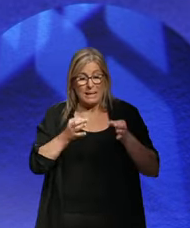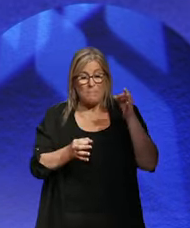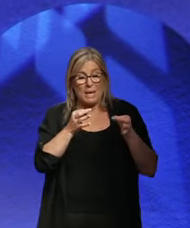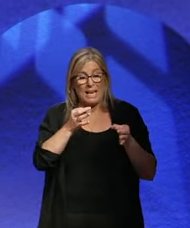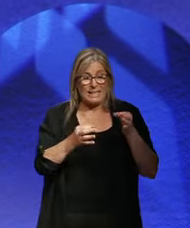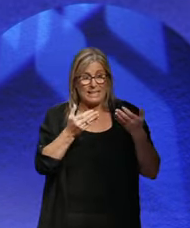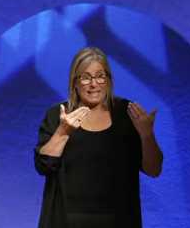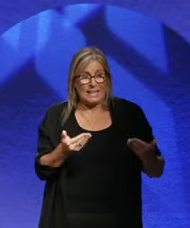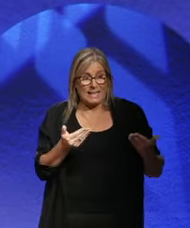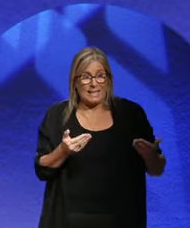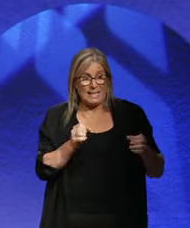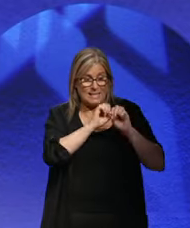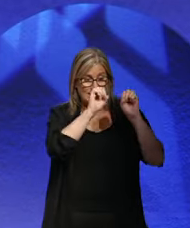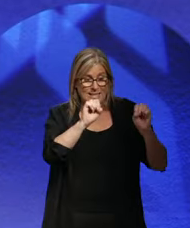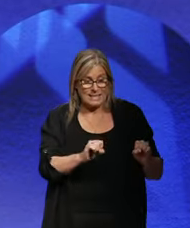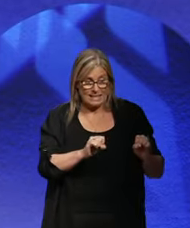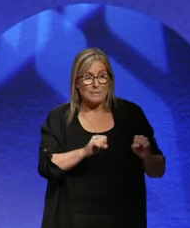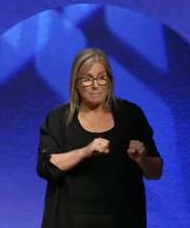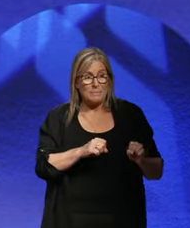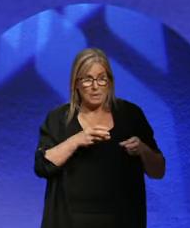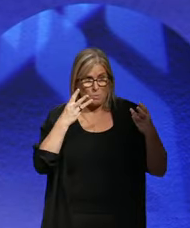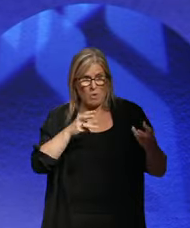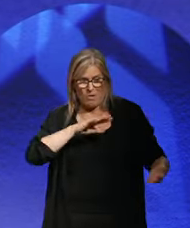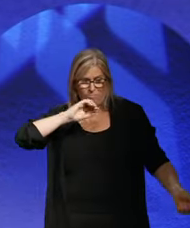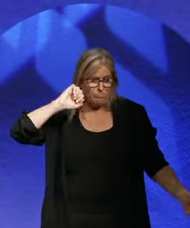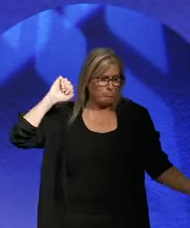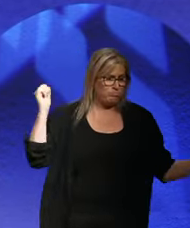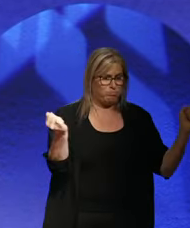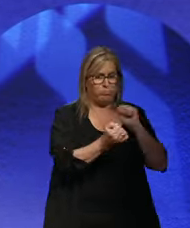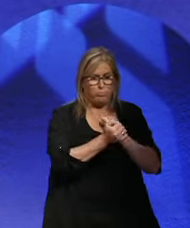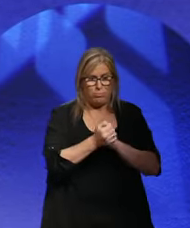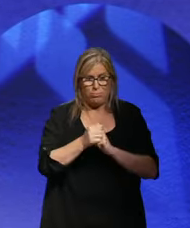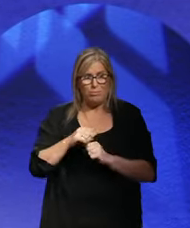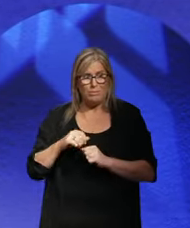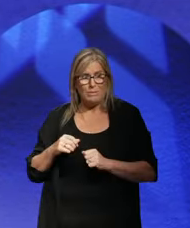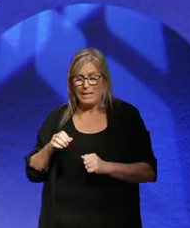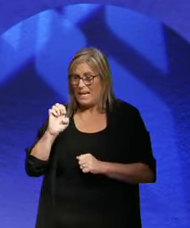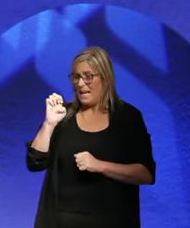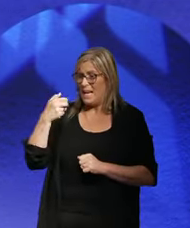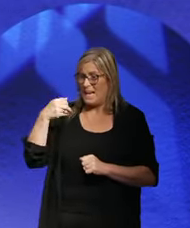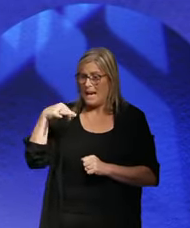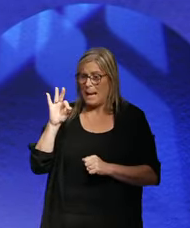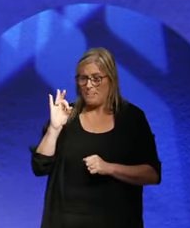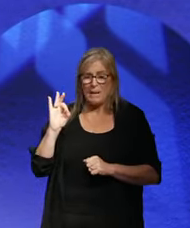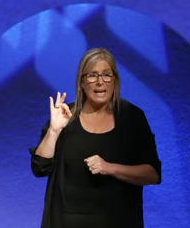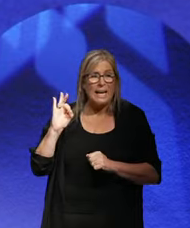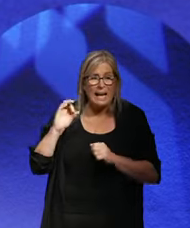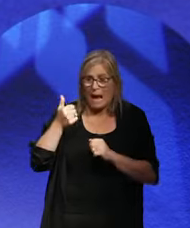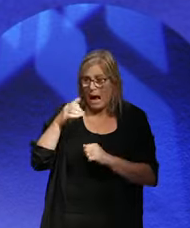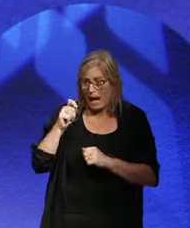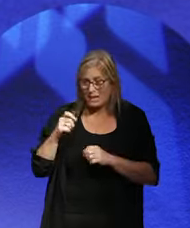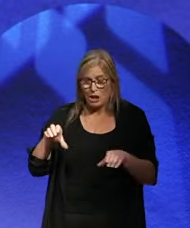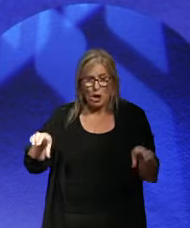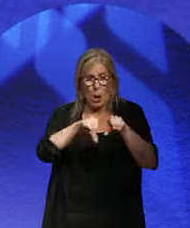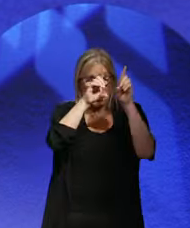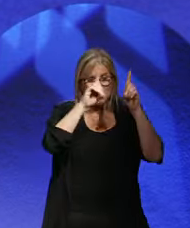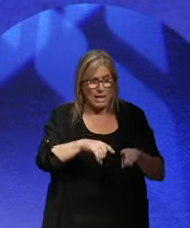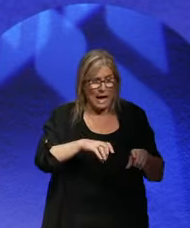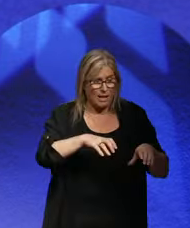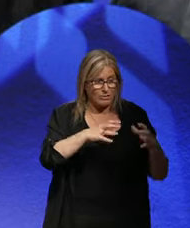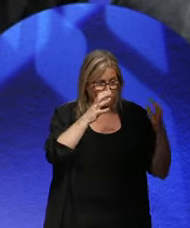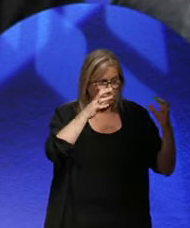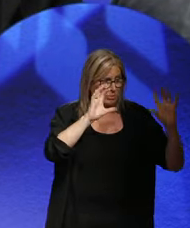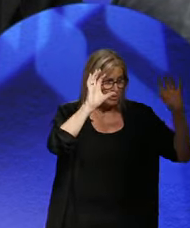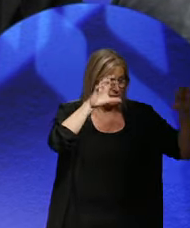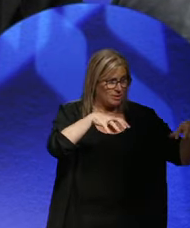as it exists. There's talk he's going to use an enabling act, the Supreme Court, shut down the Congress and the Senate. And then